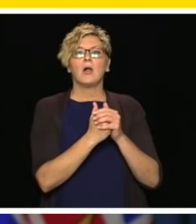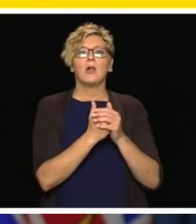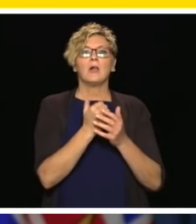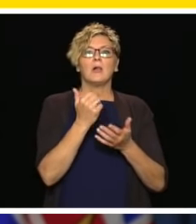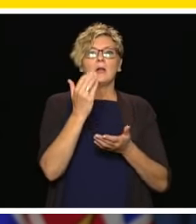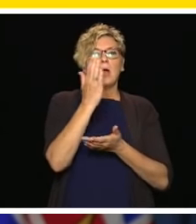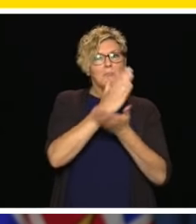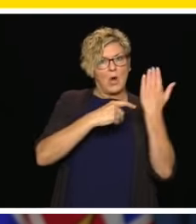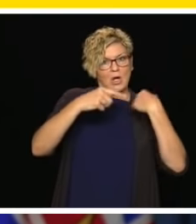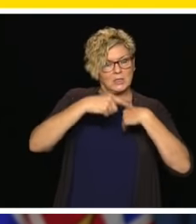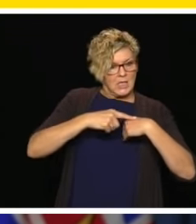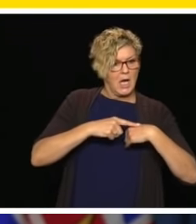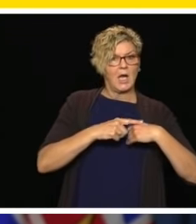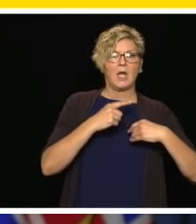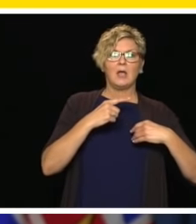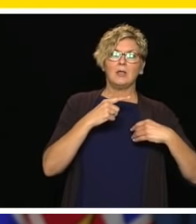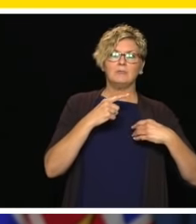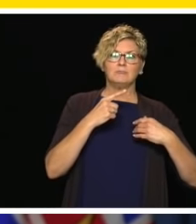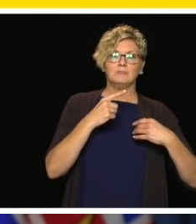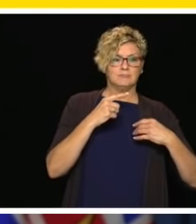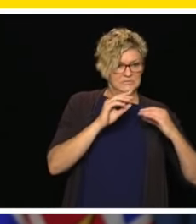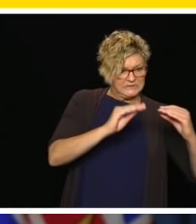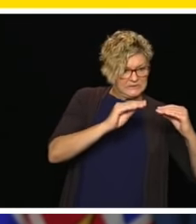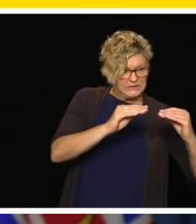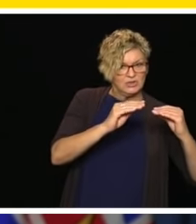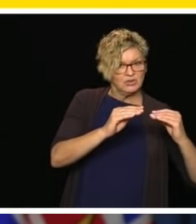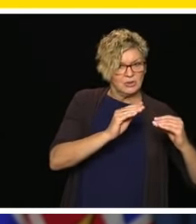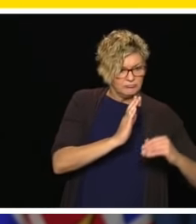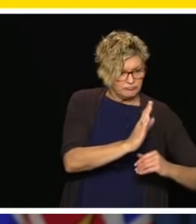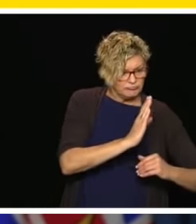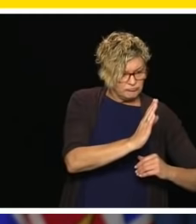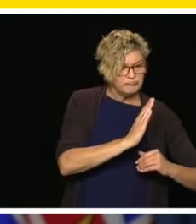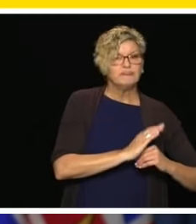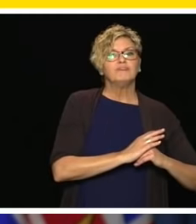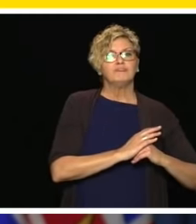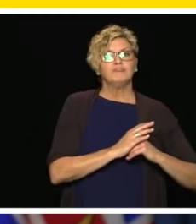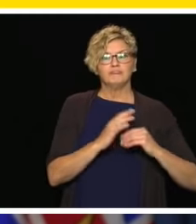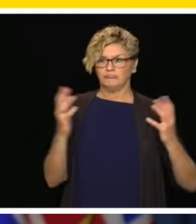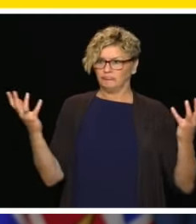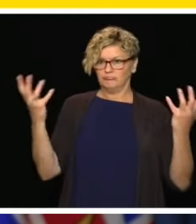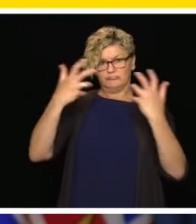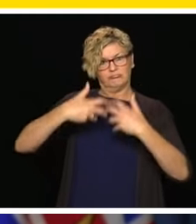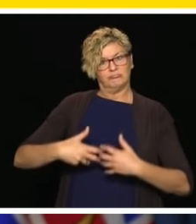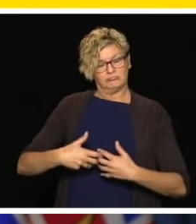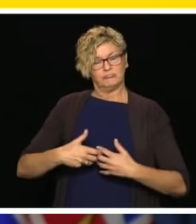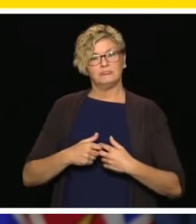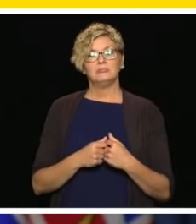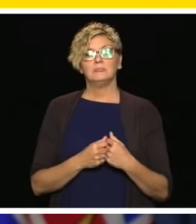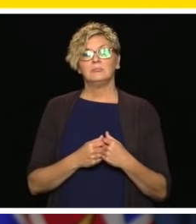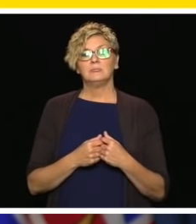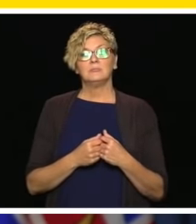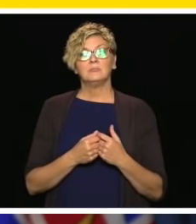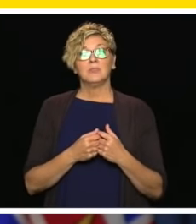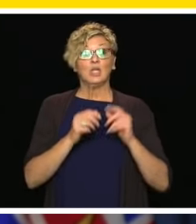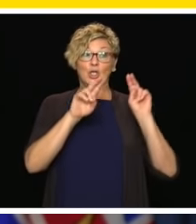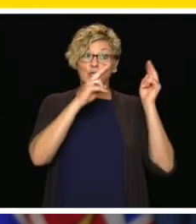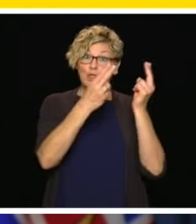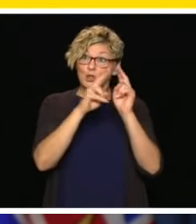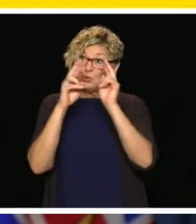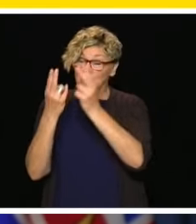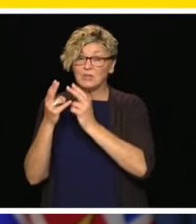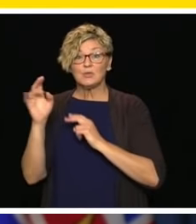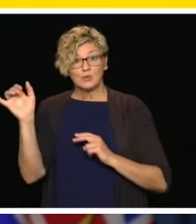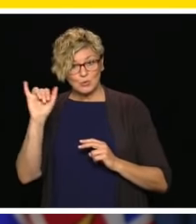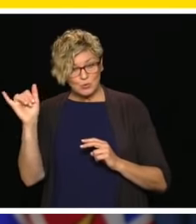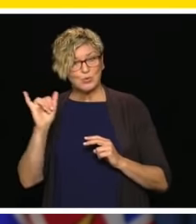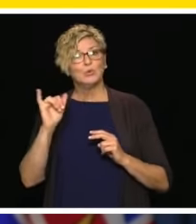And, of there's commitment there to work at the local level in collaboration with local teachers unions to